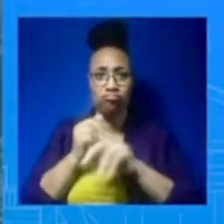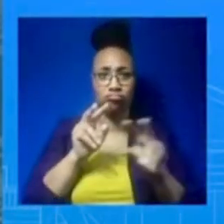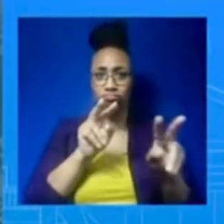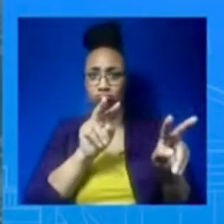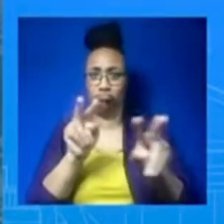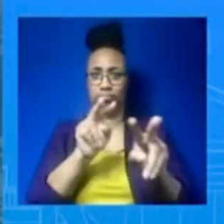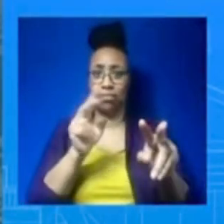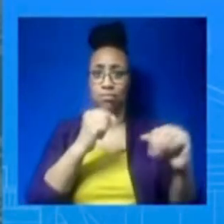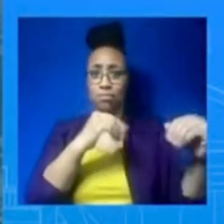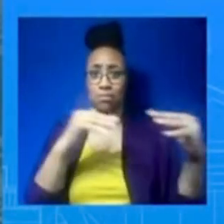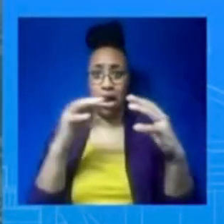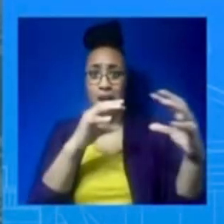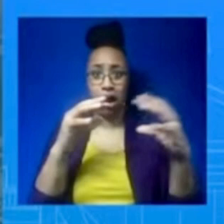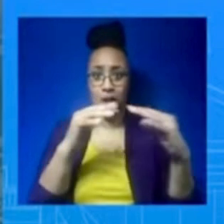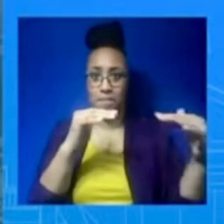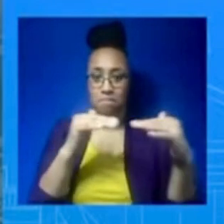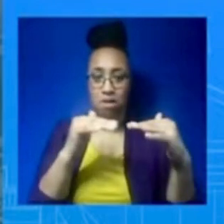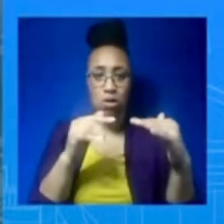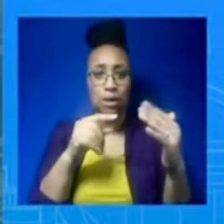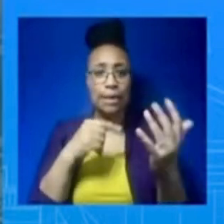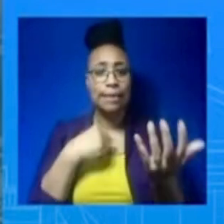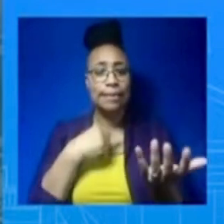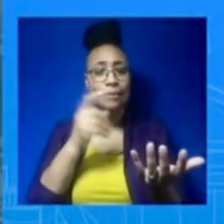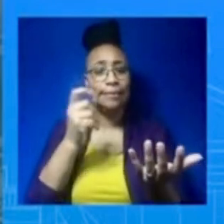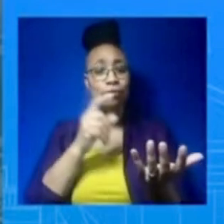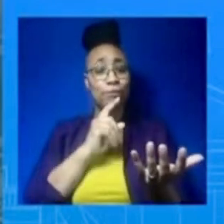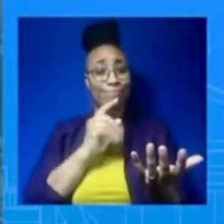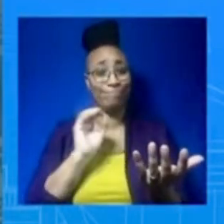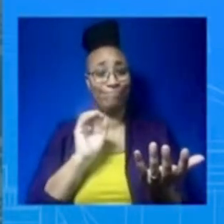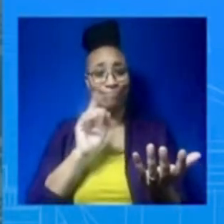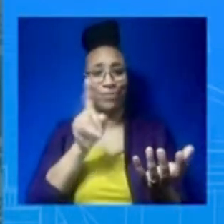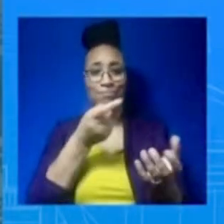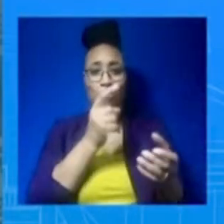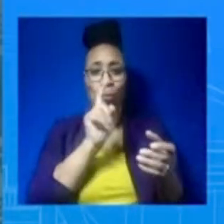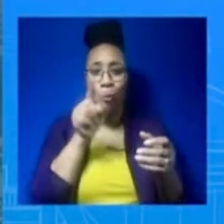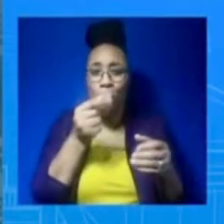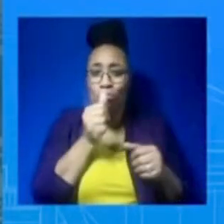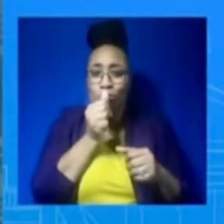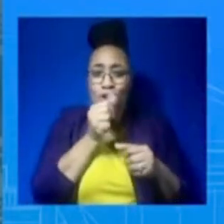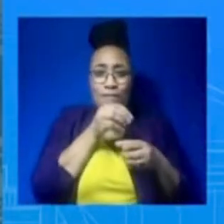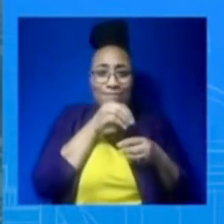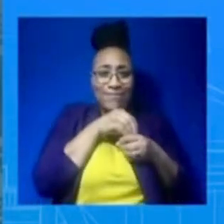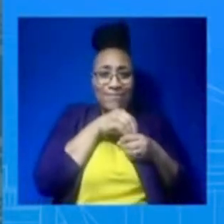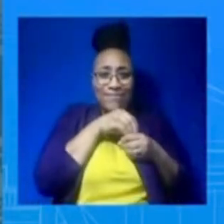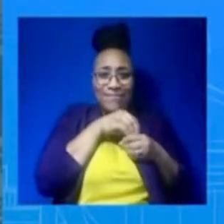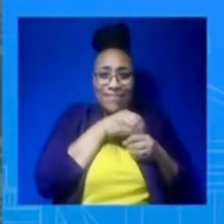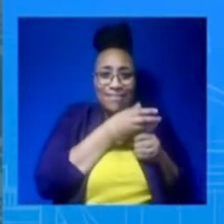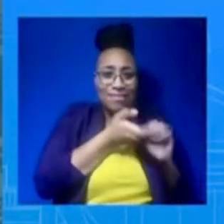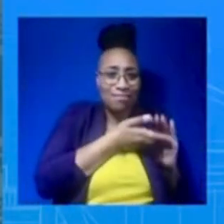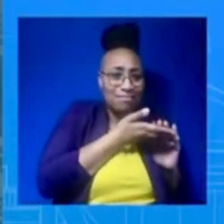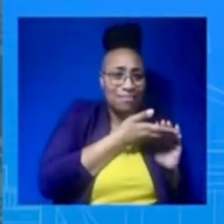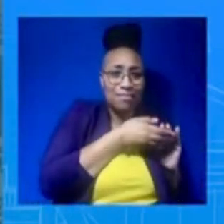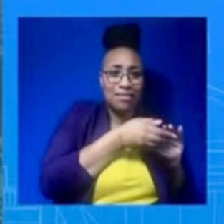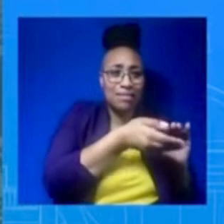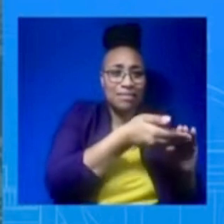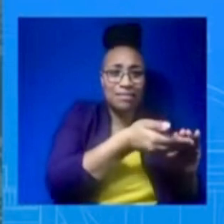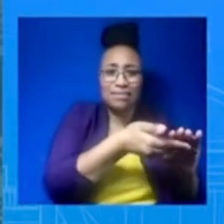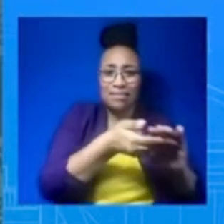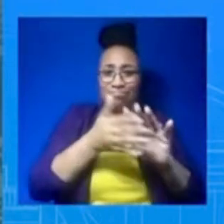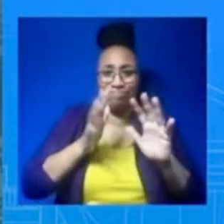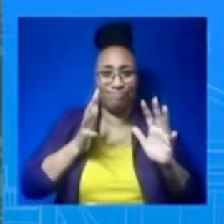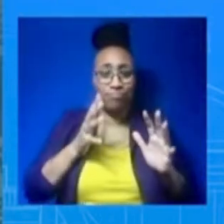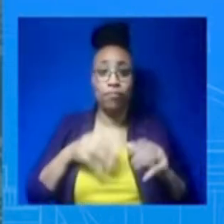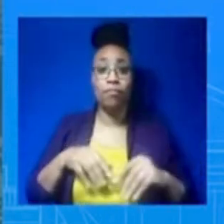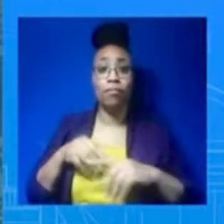it is the Russian Ministry of Defense. They have made incremental gains in and around Bakhmut over the last few days and